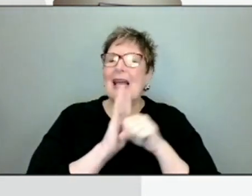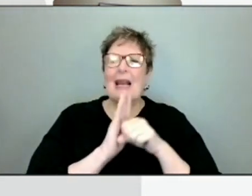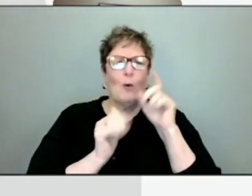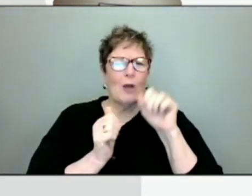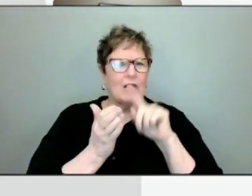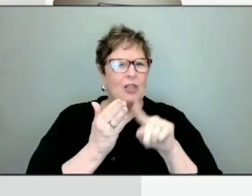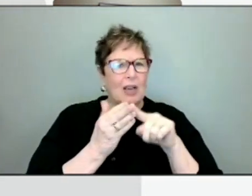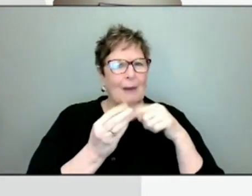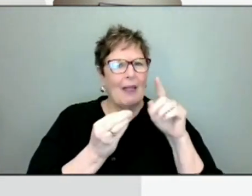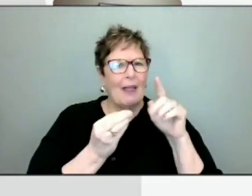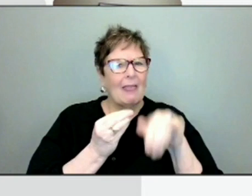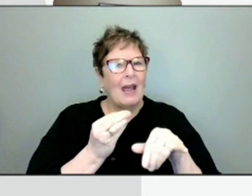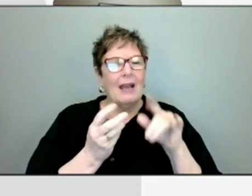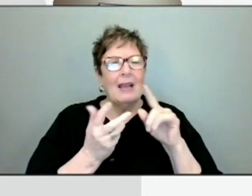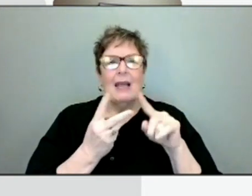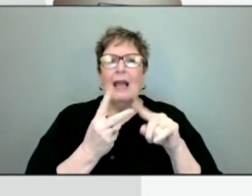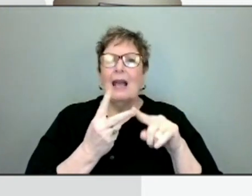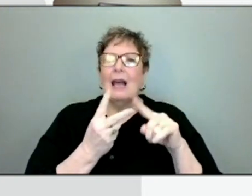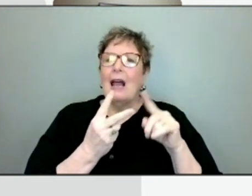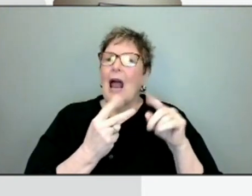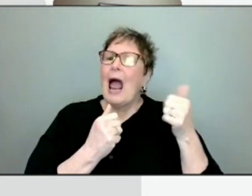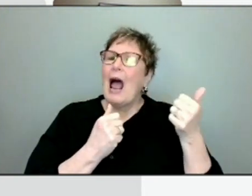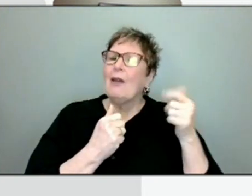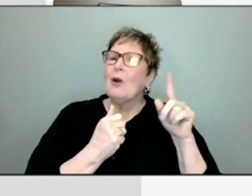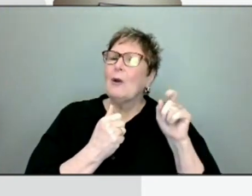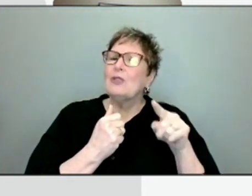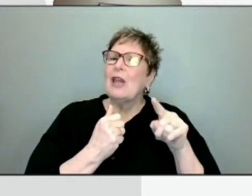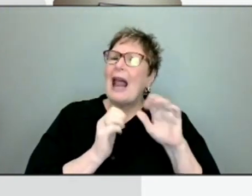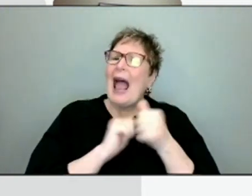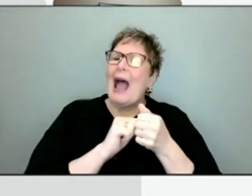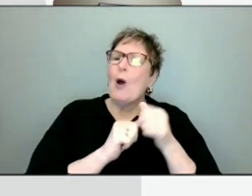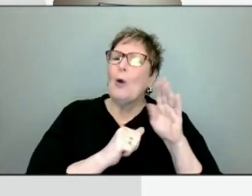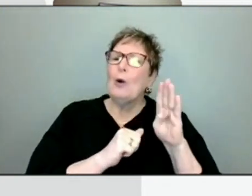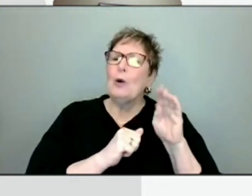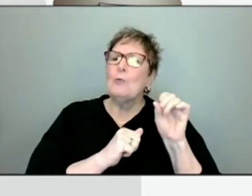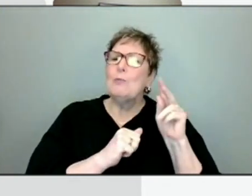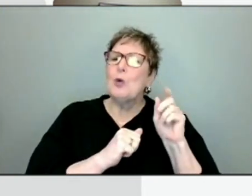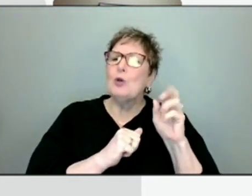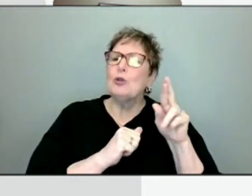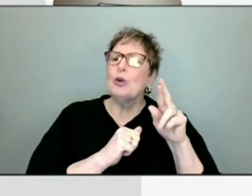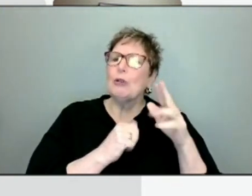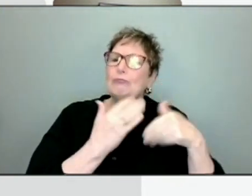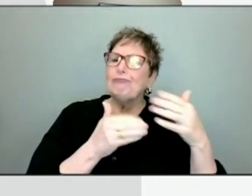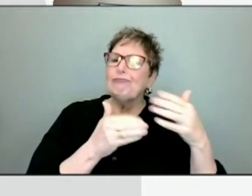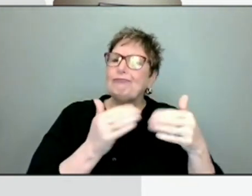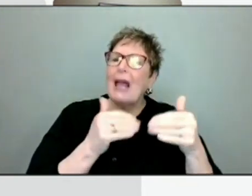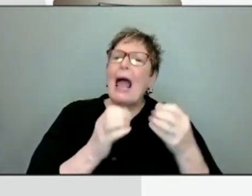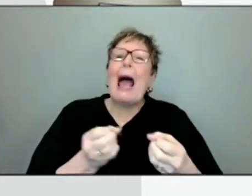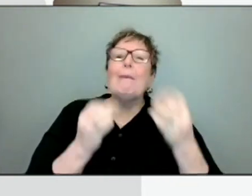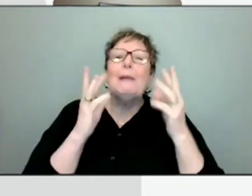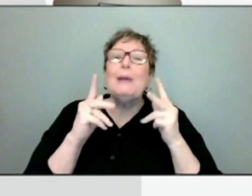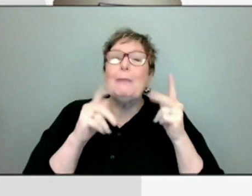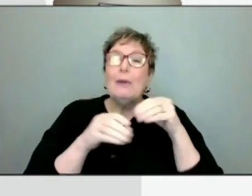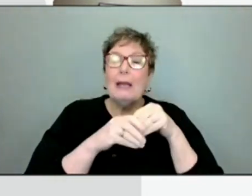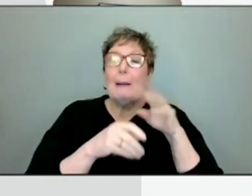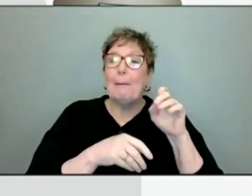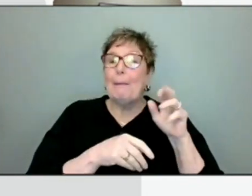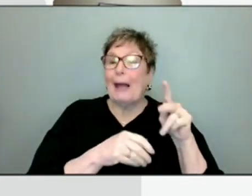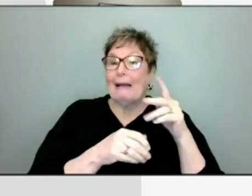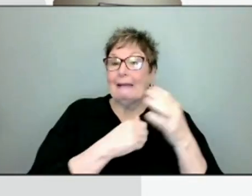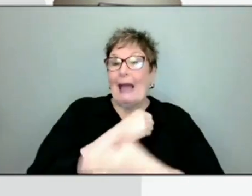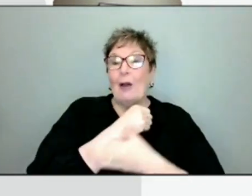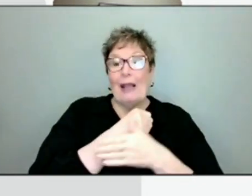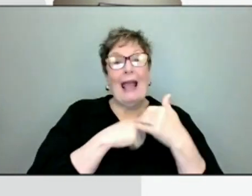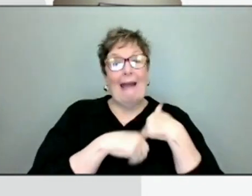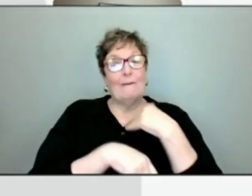then number two, how has the booster rollout gone? How many people in Mecklenburg County have gotten booster doses